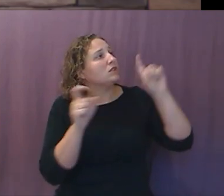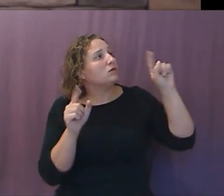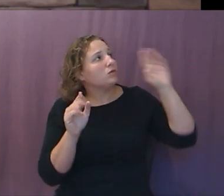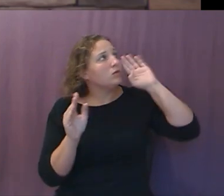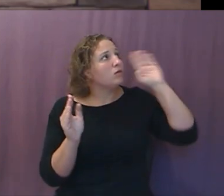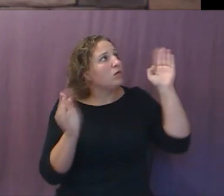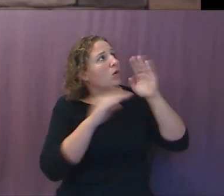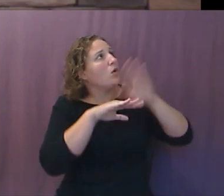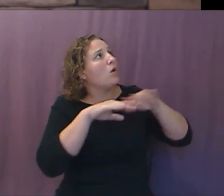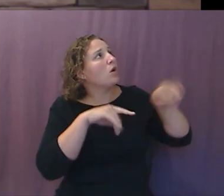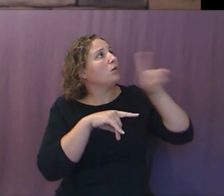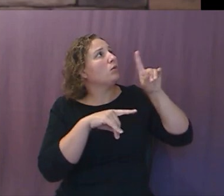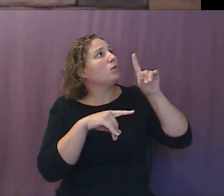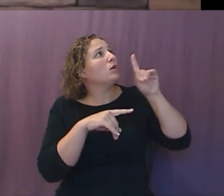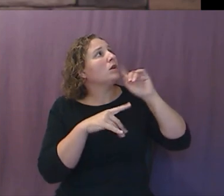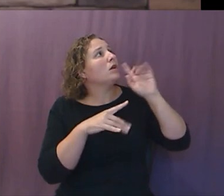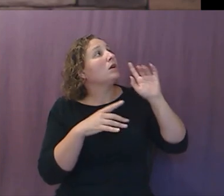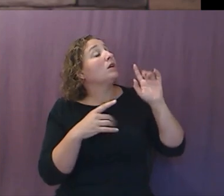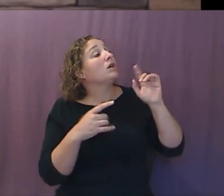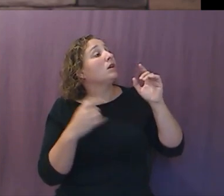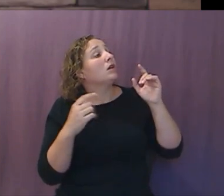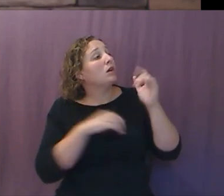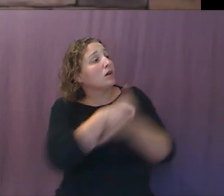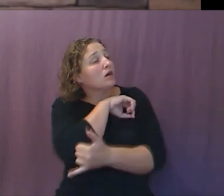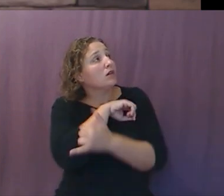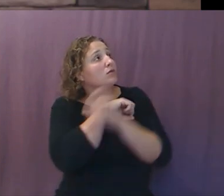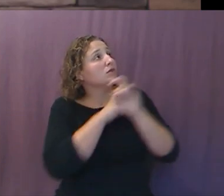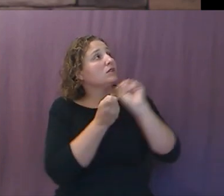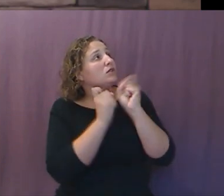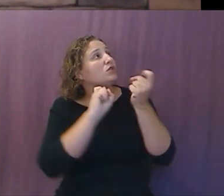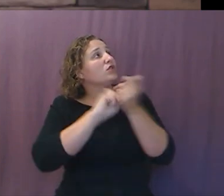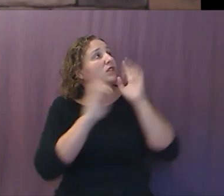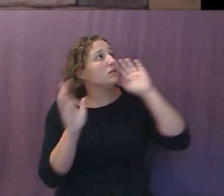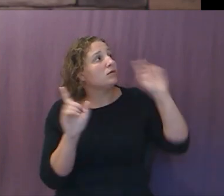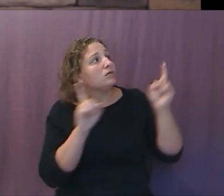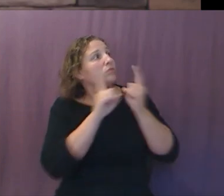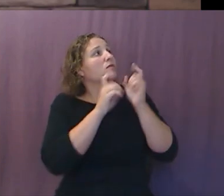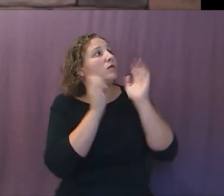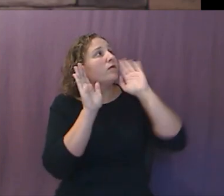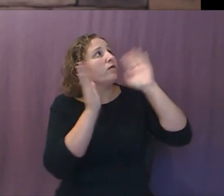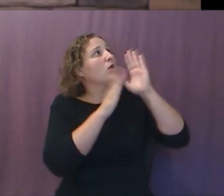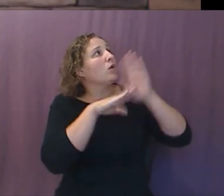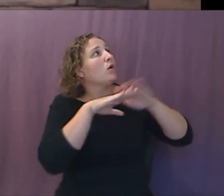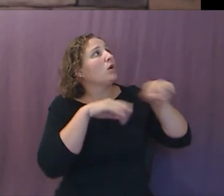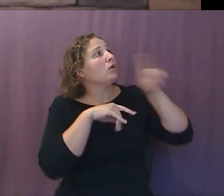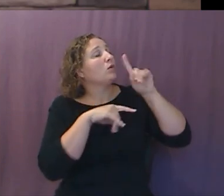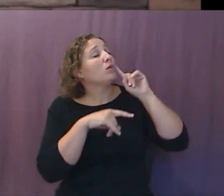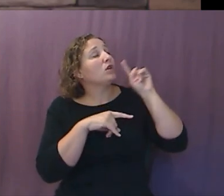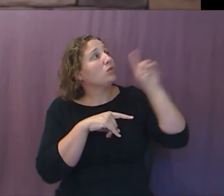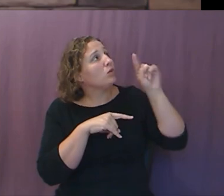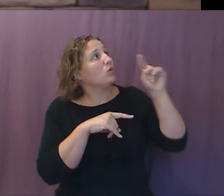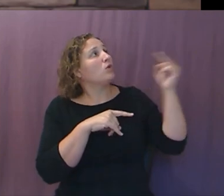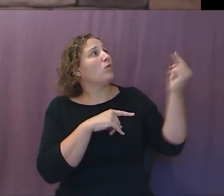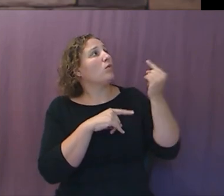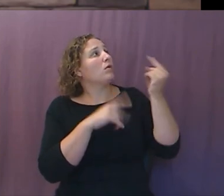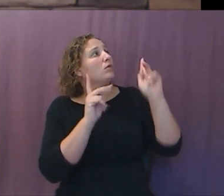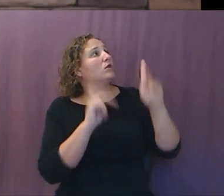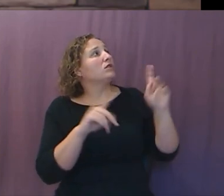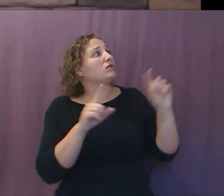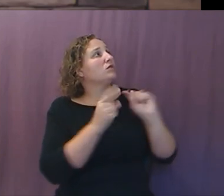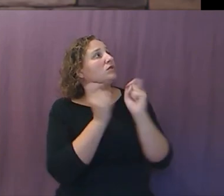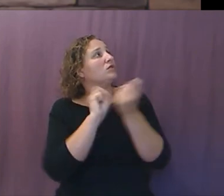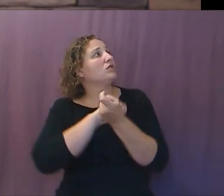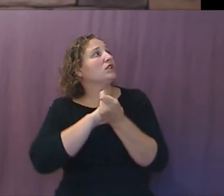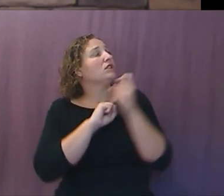country needs a revival. And, Lord, you're the only one who can bring it. Lord, we pray a fresh work of your Holy Spirit would fall upon